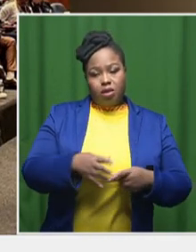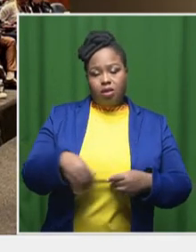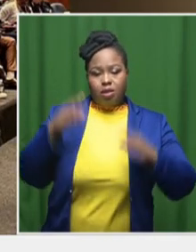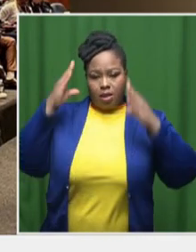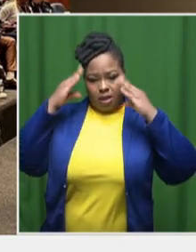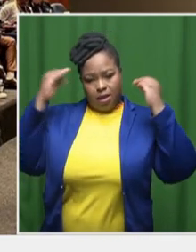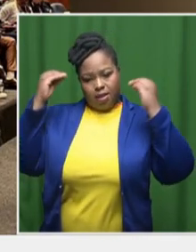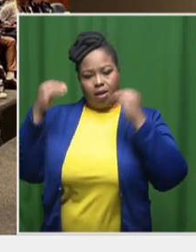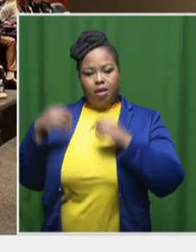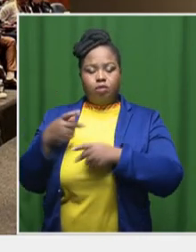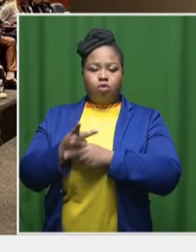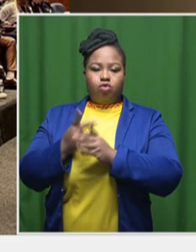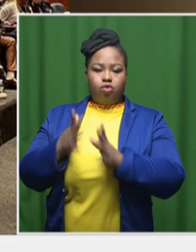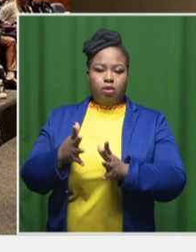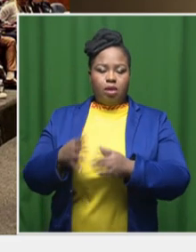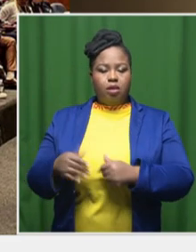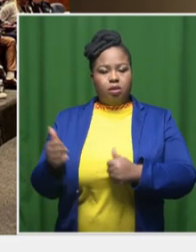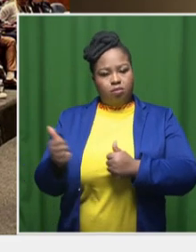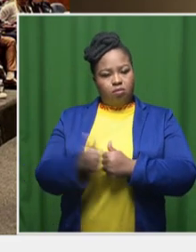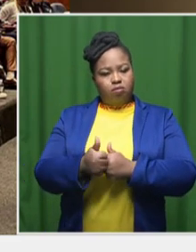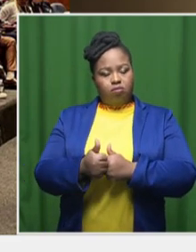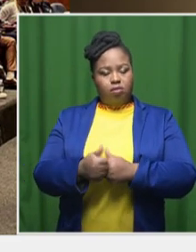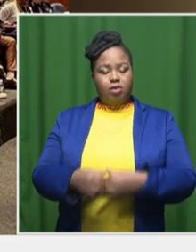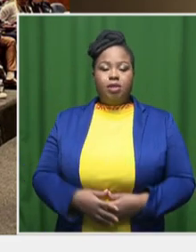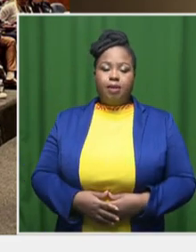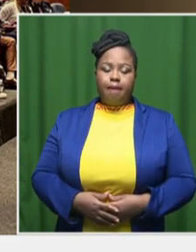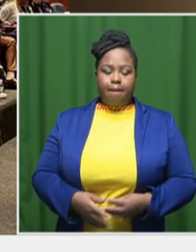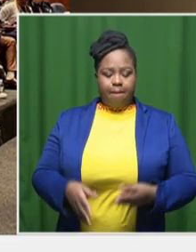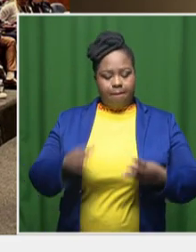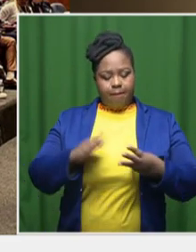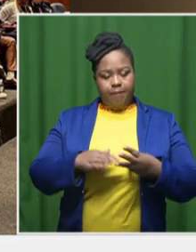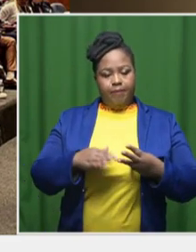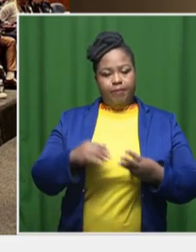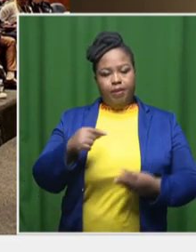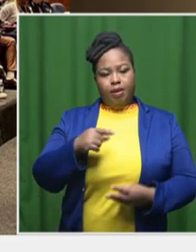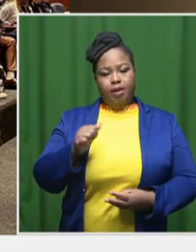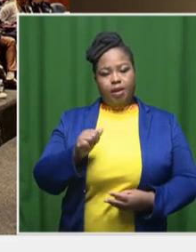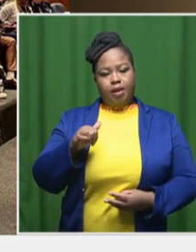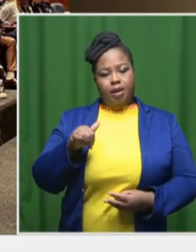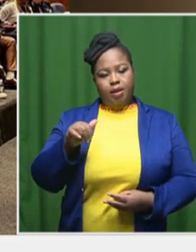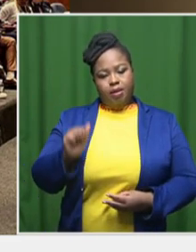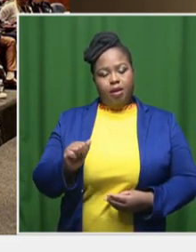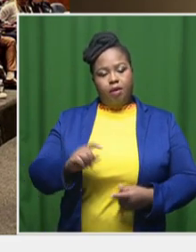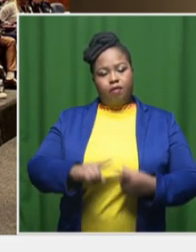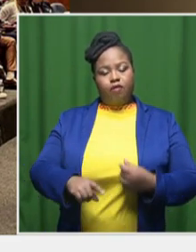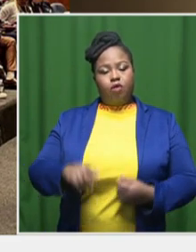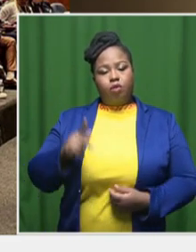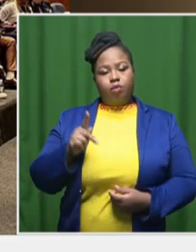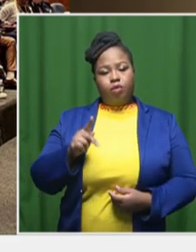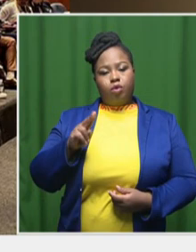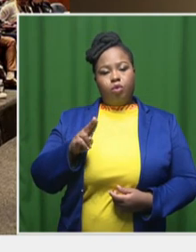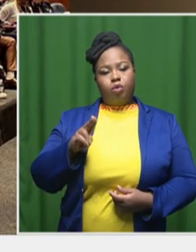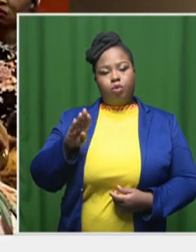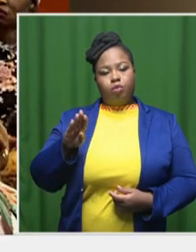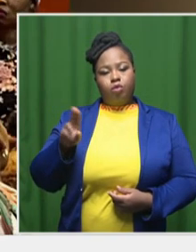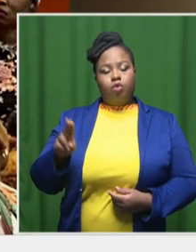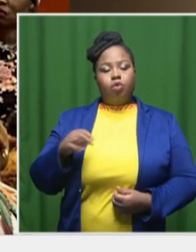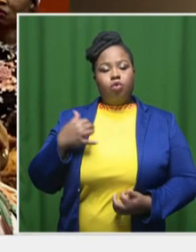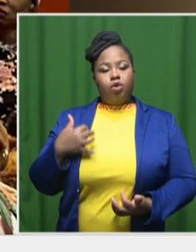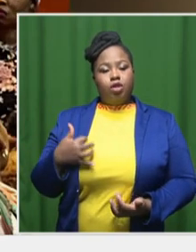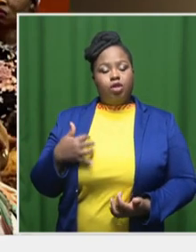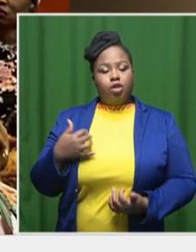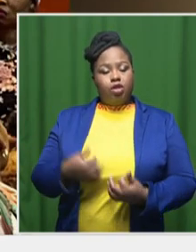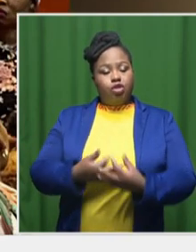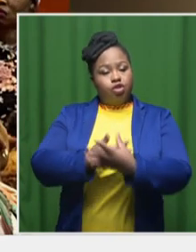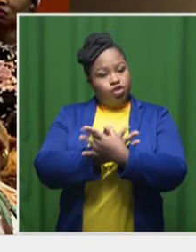Netherlands. And, you know, speakers such as Daya Dumas from Kubu Film in Germany, talking about